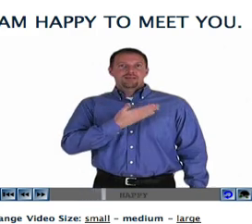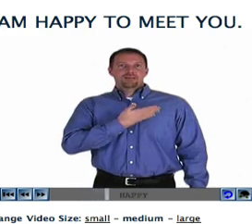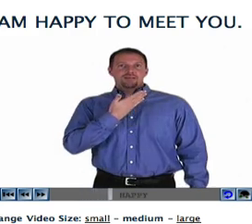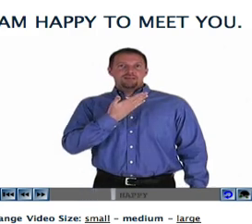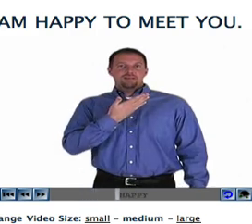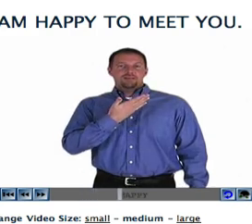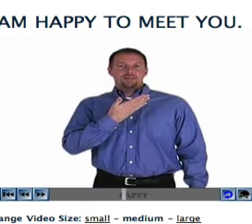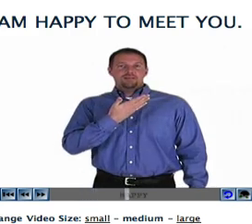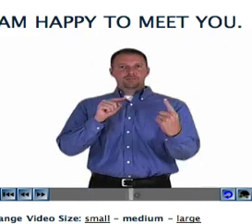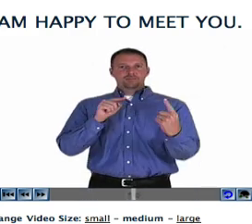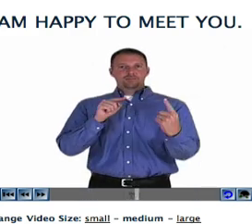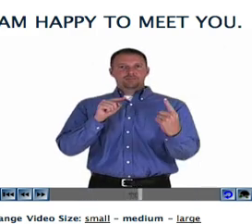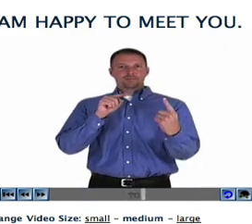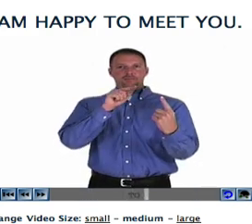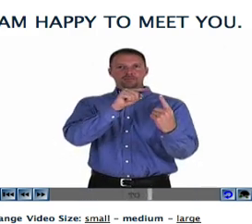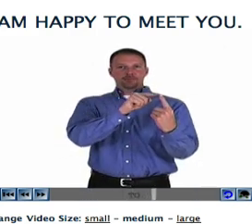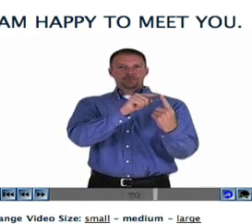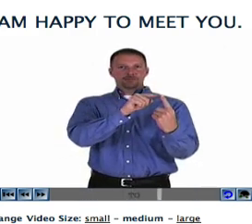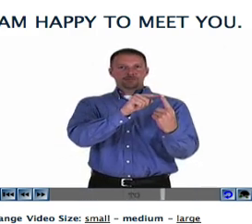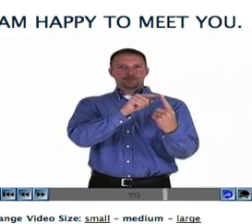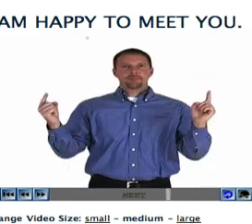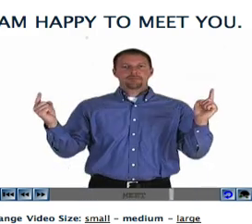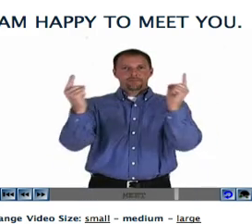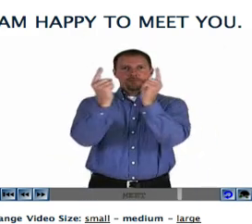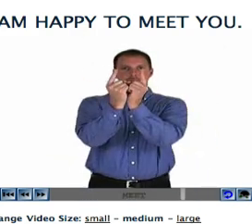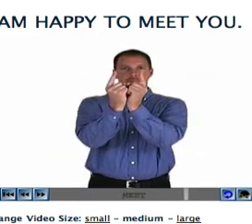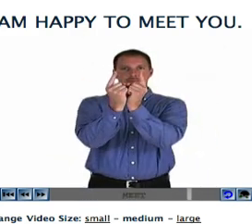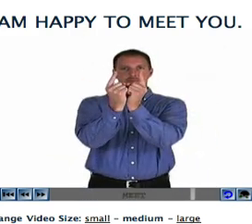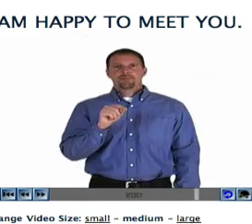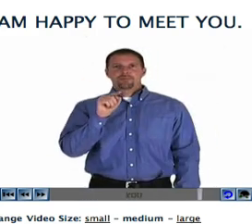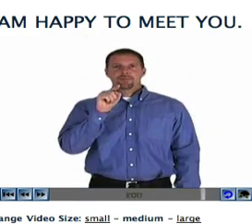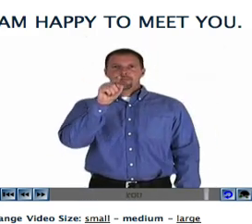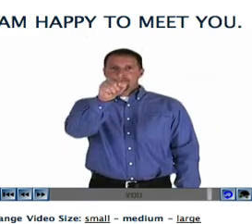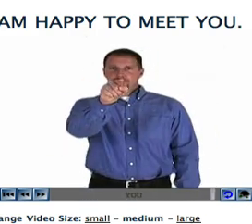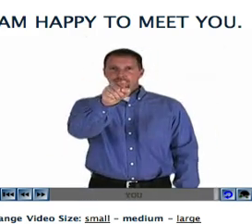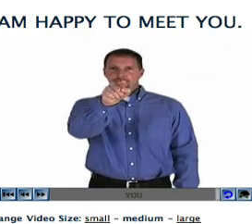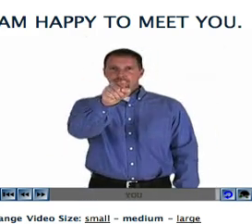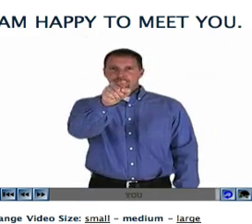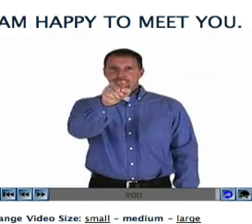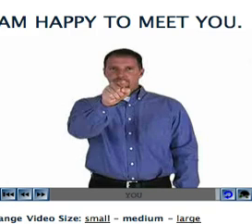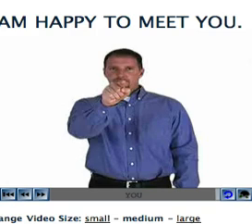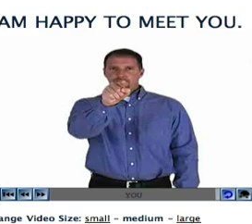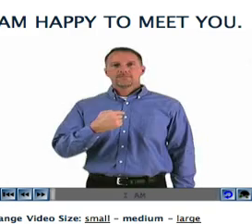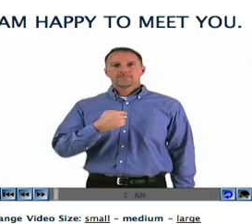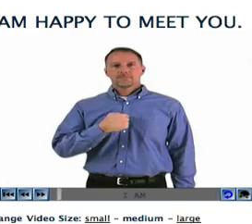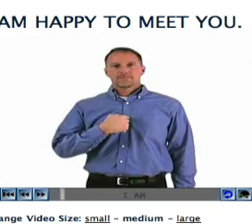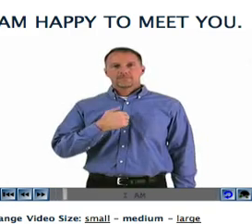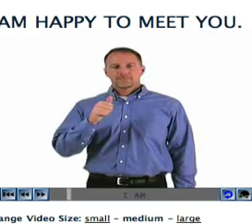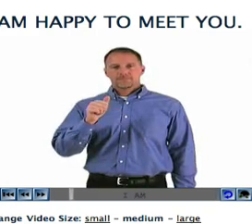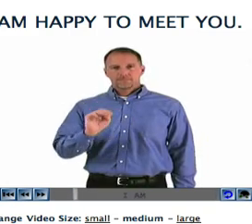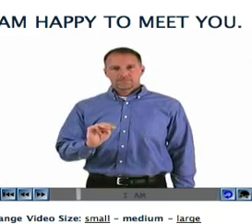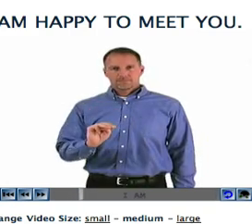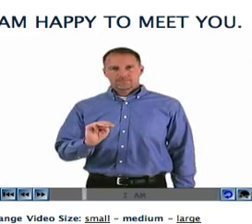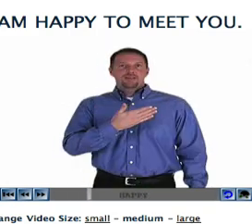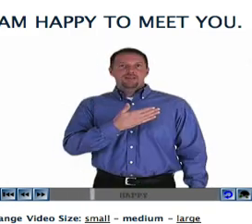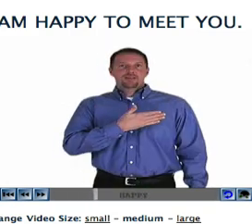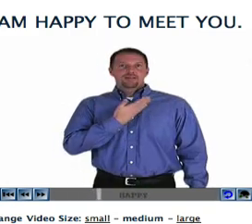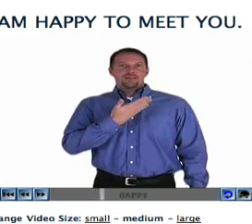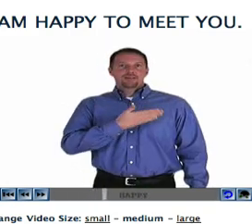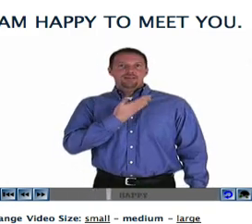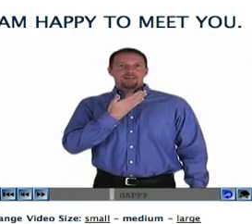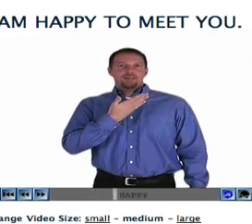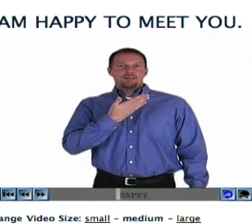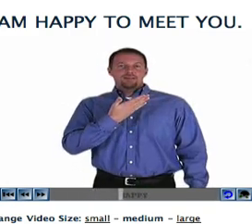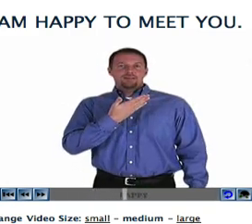Now what SigningSavvy does is it parses that phrase and breaks it down into the various signs that make up that